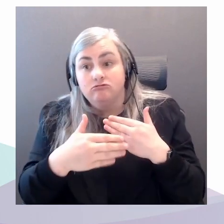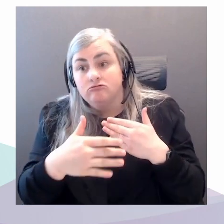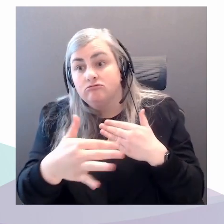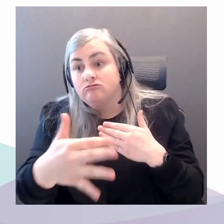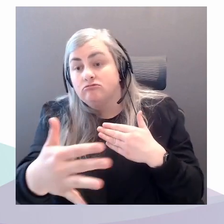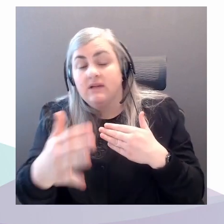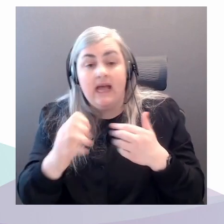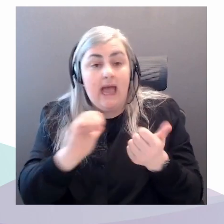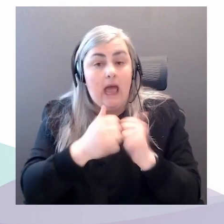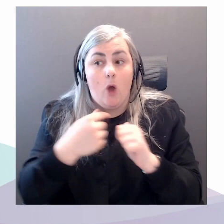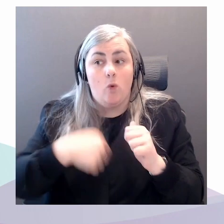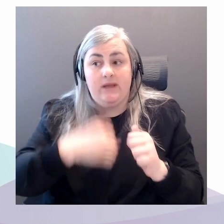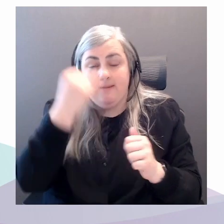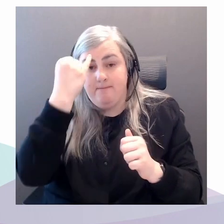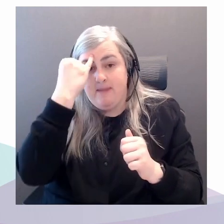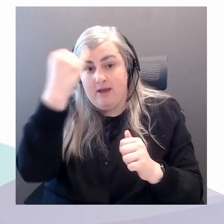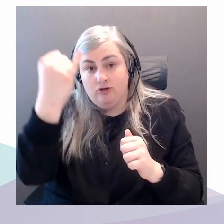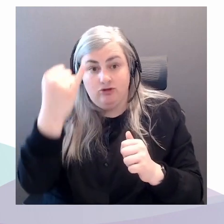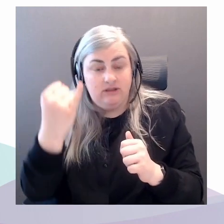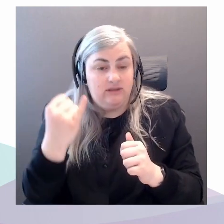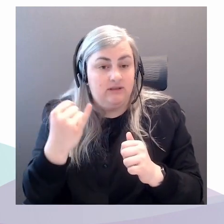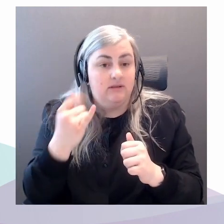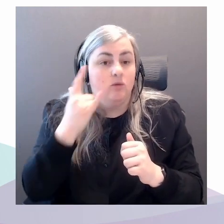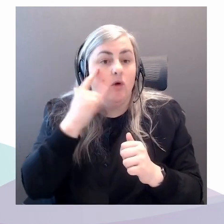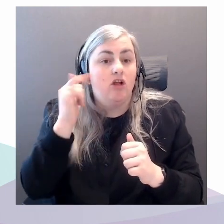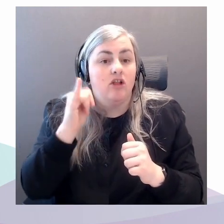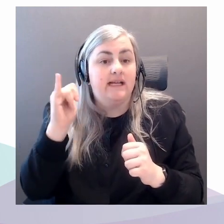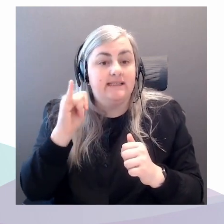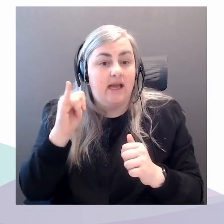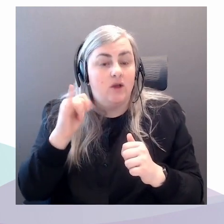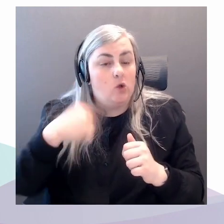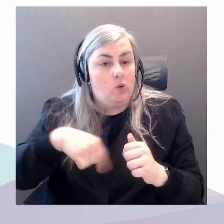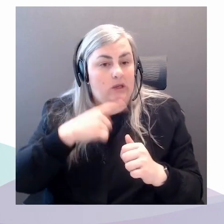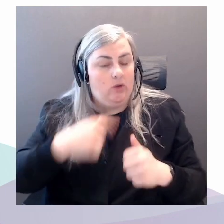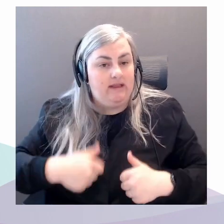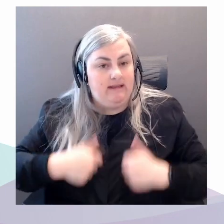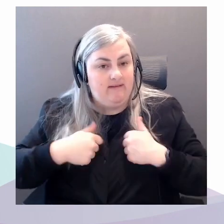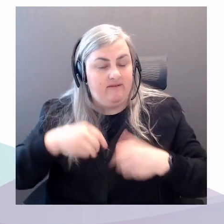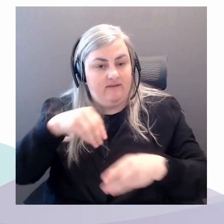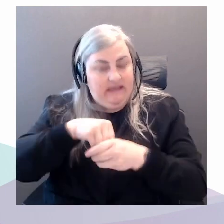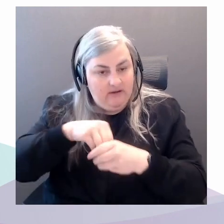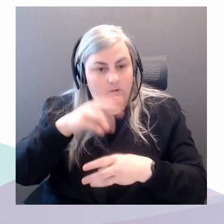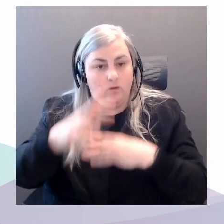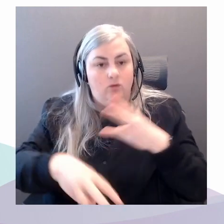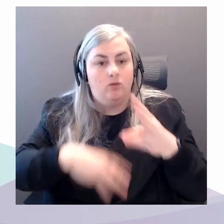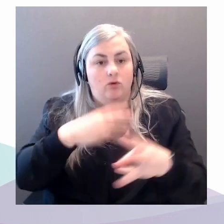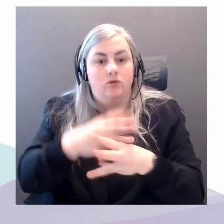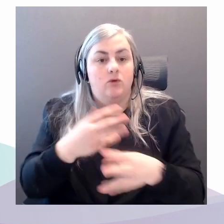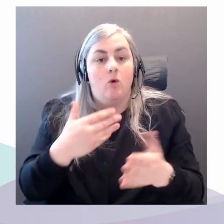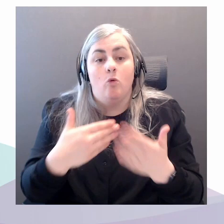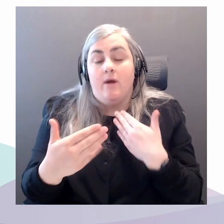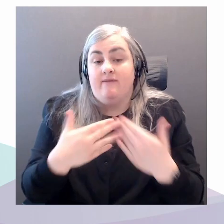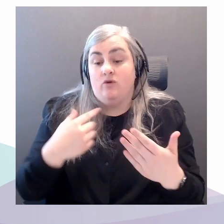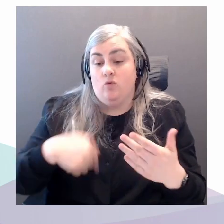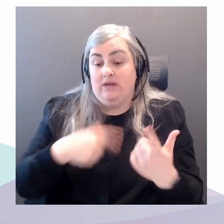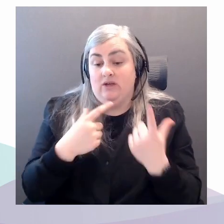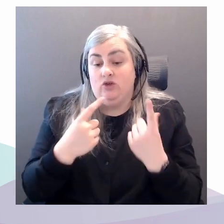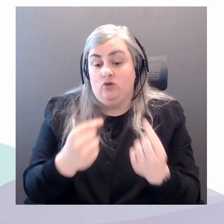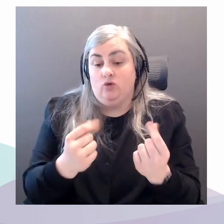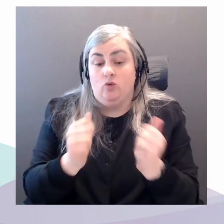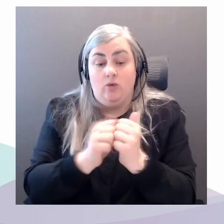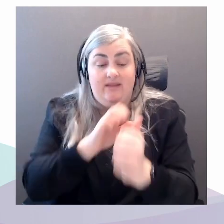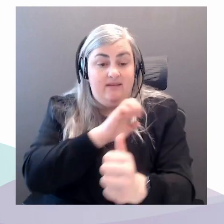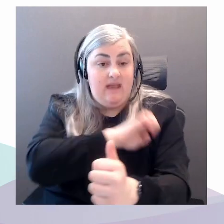what it looks like we're going to be in the world. So whatever it is that we're going to do, along with energy transition, we should have a